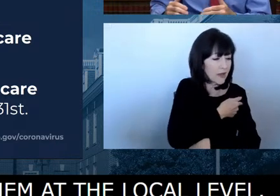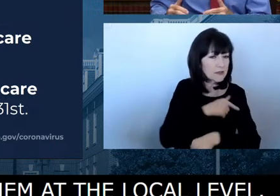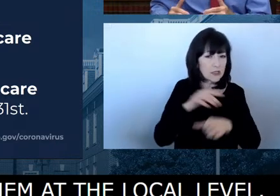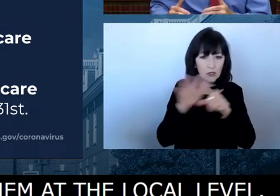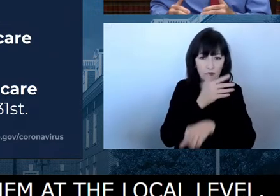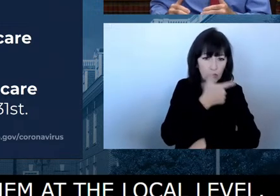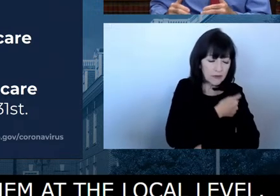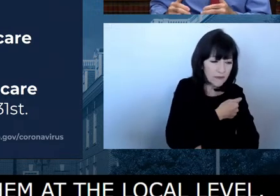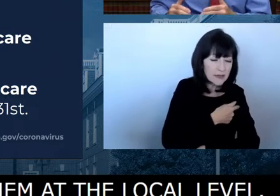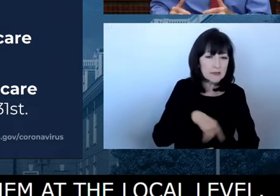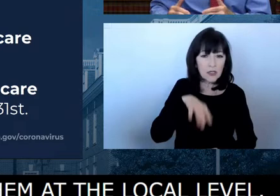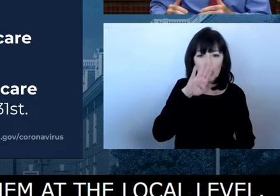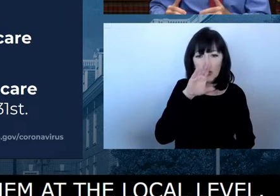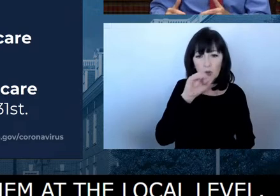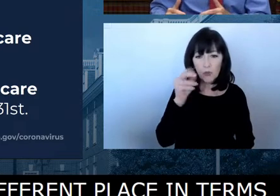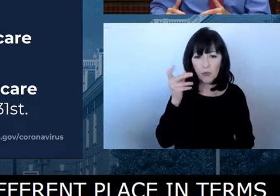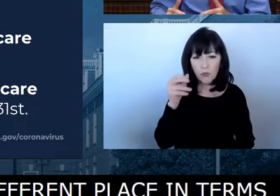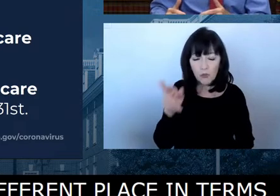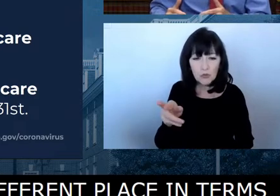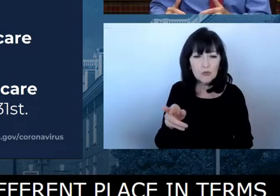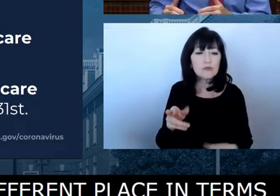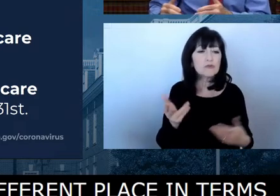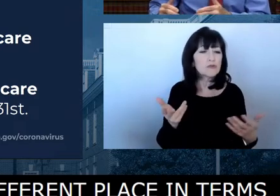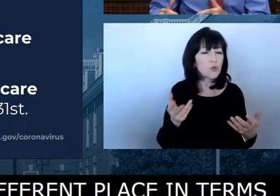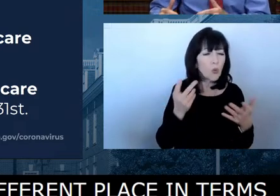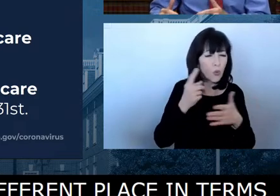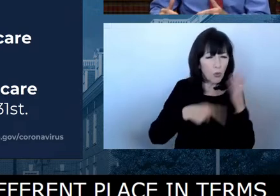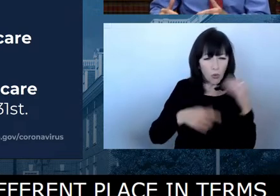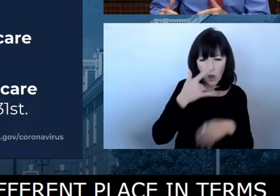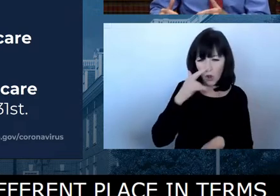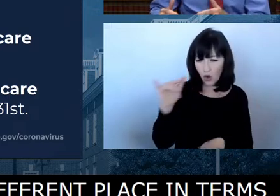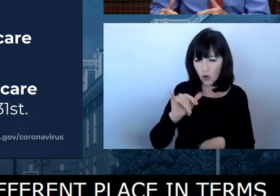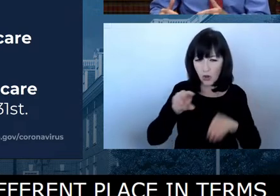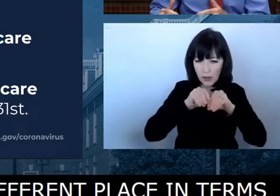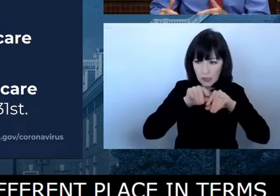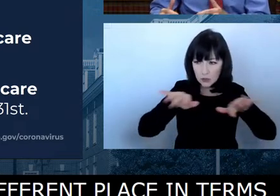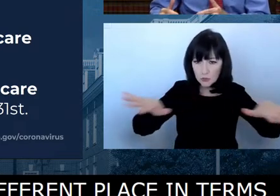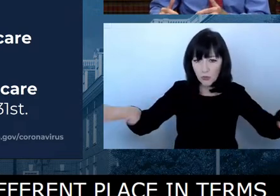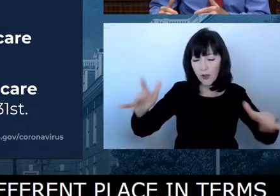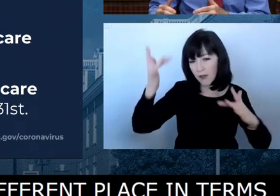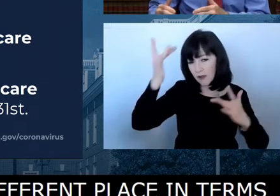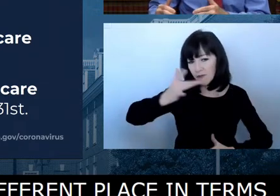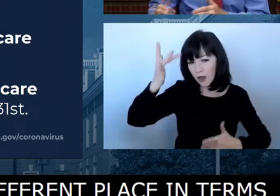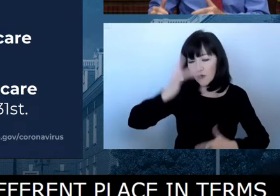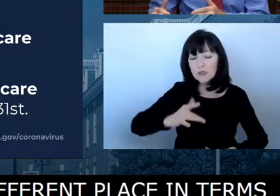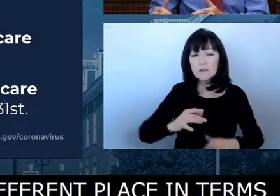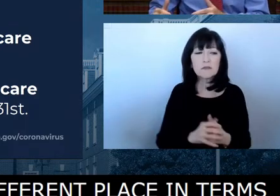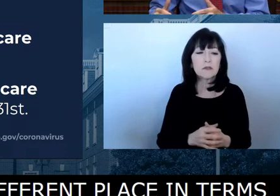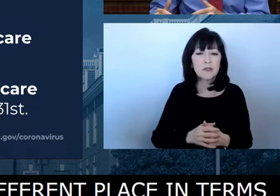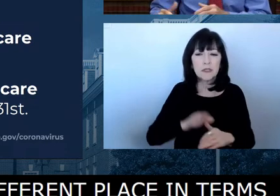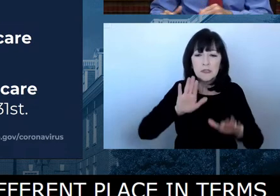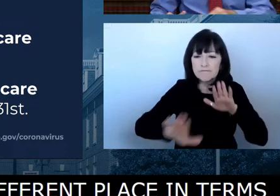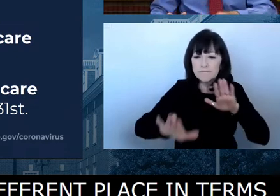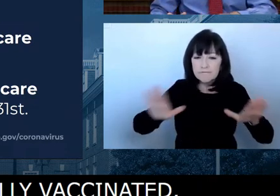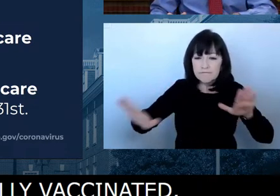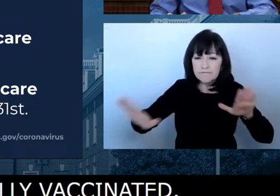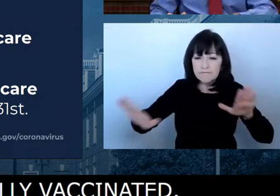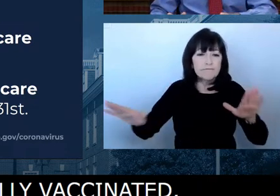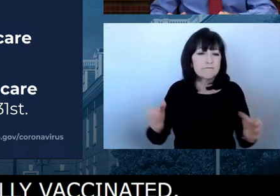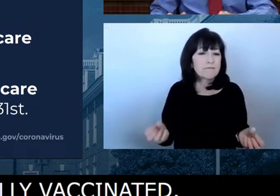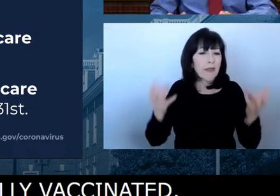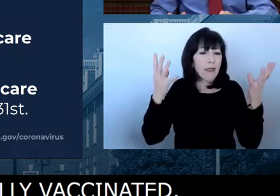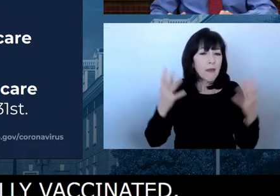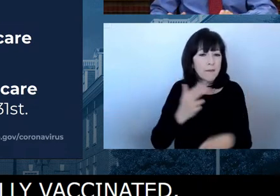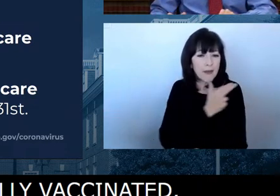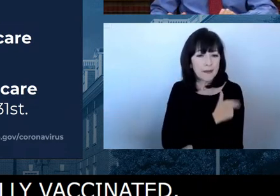as it relates to the spread of the virus, the number of hospitalizations that they have. Everyone's a little bit different, and